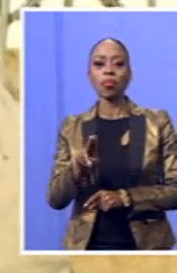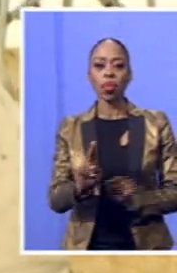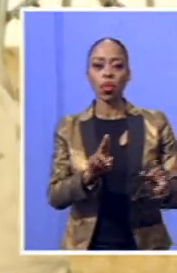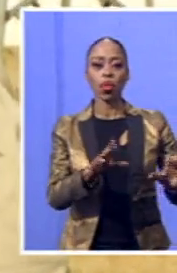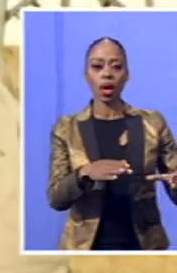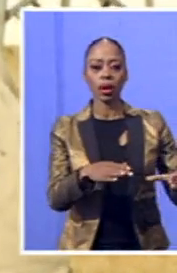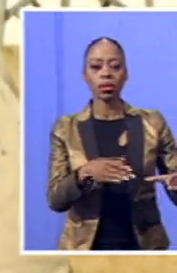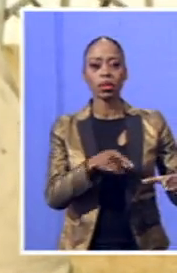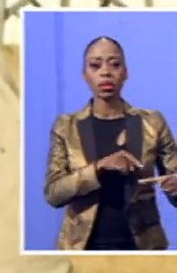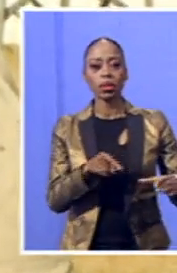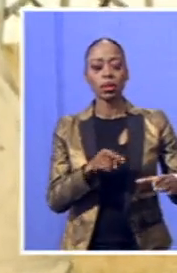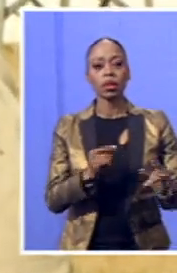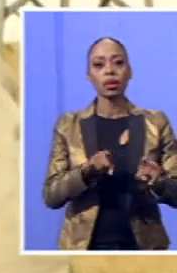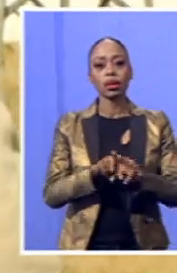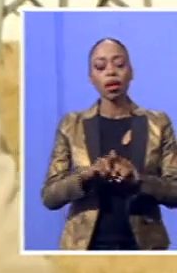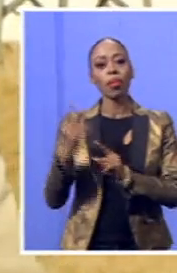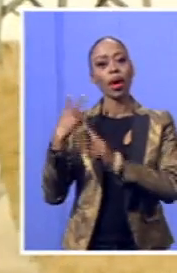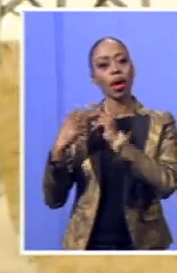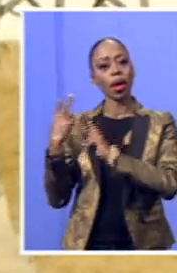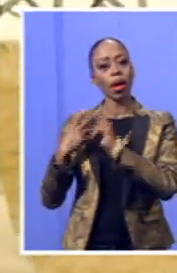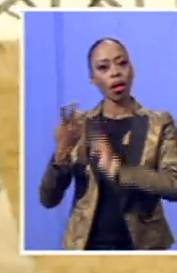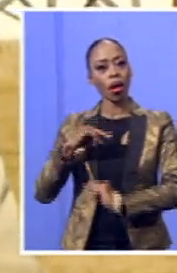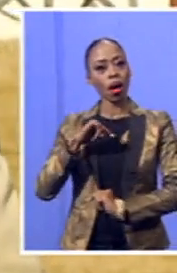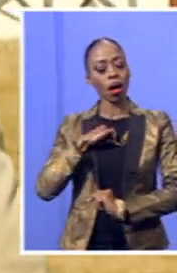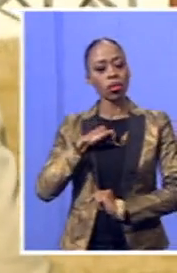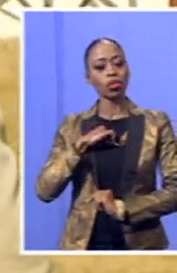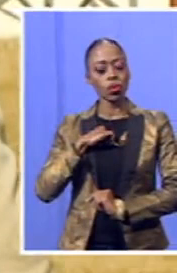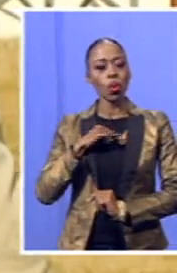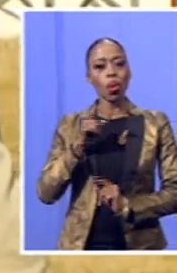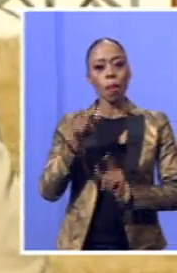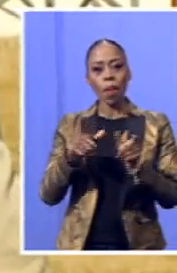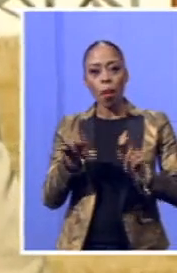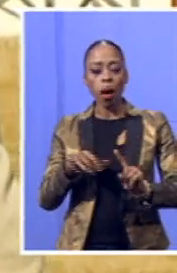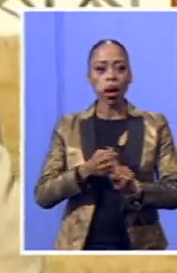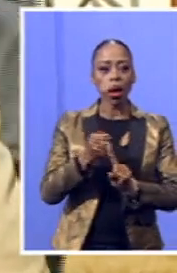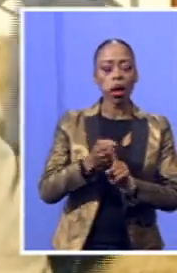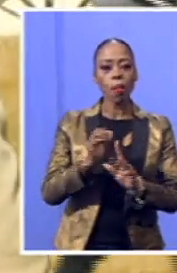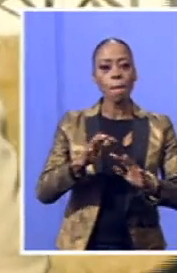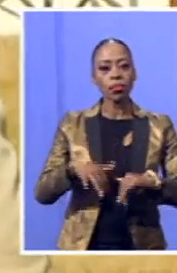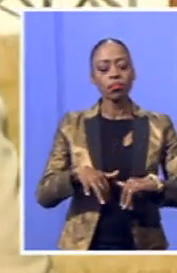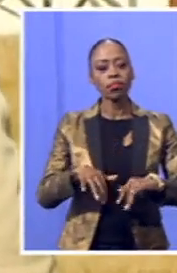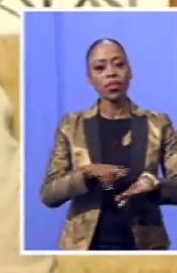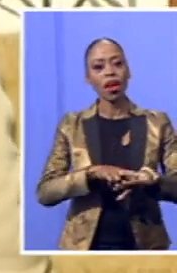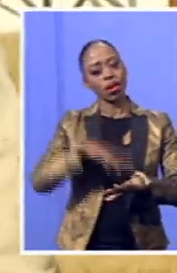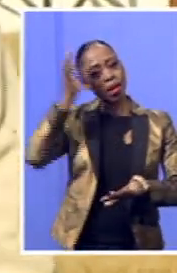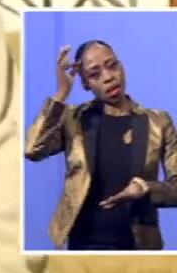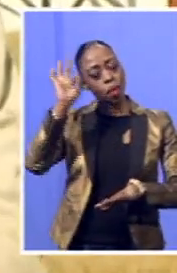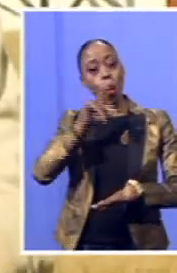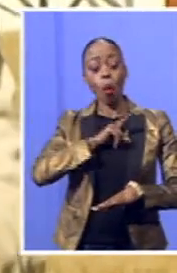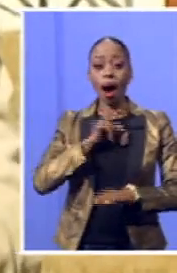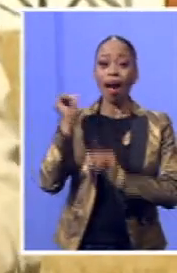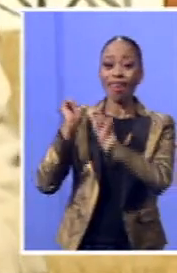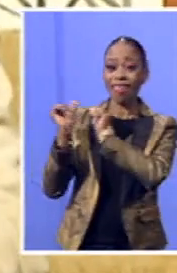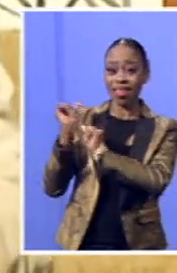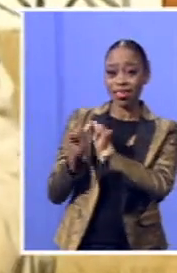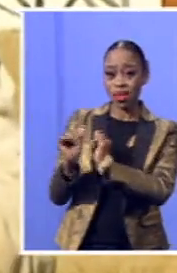of us as the people that fought the apartheid. Because without our history and